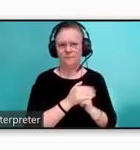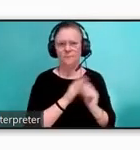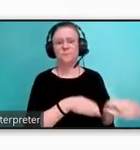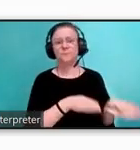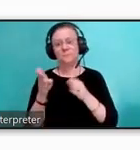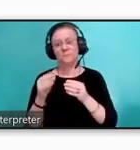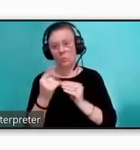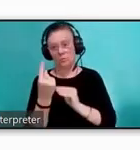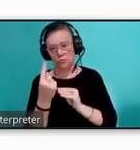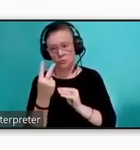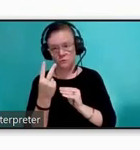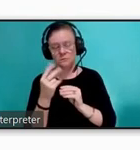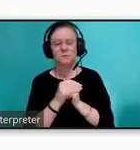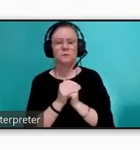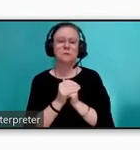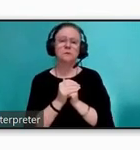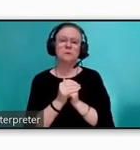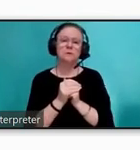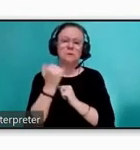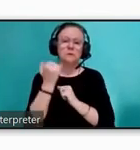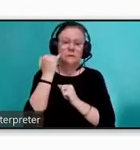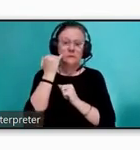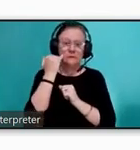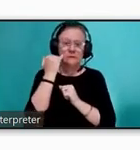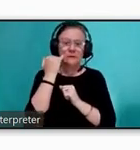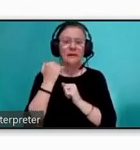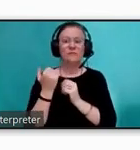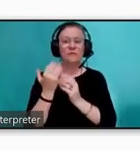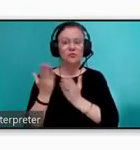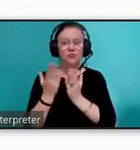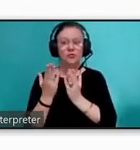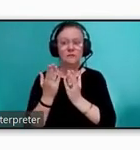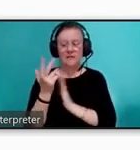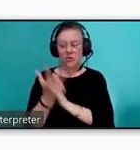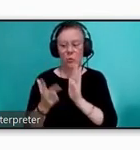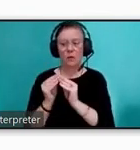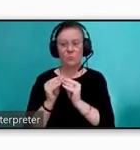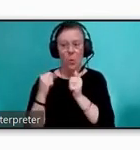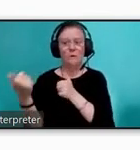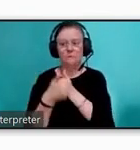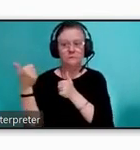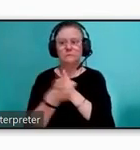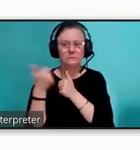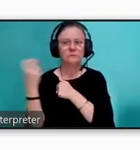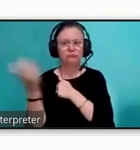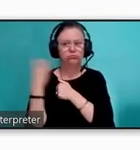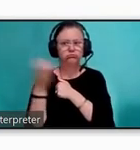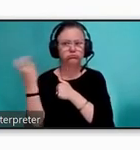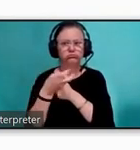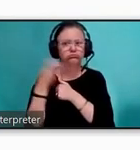Example 2, if TARTA added three hours of daily service to all routes, this would not represent a